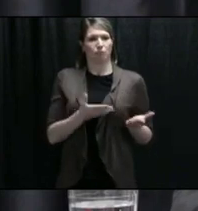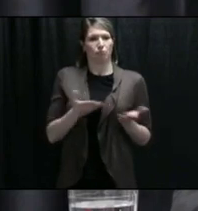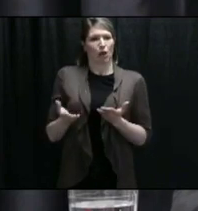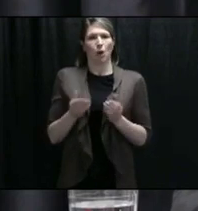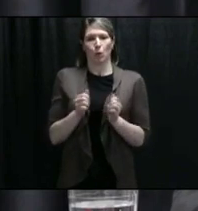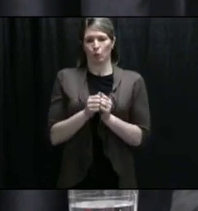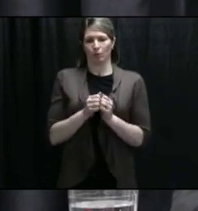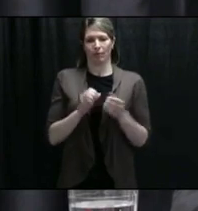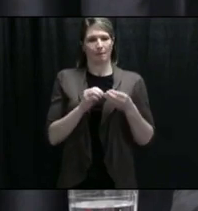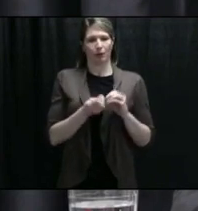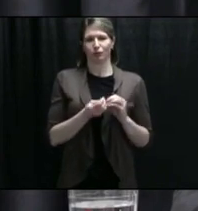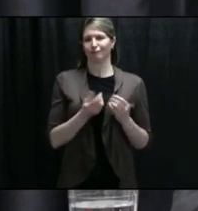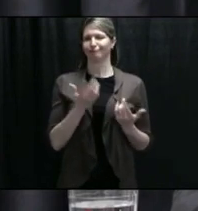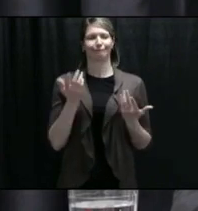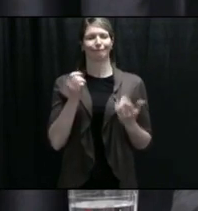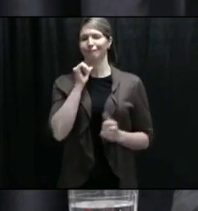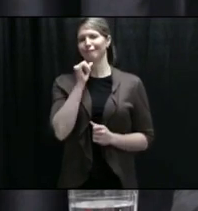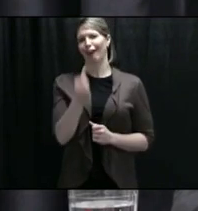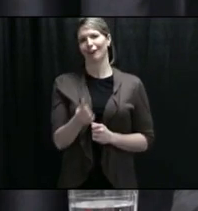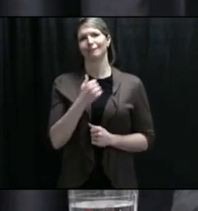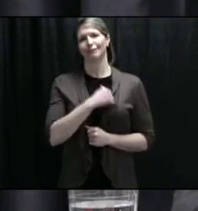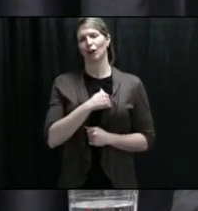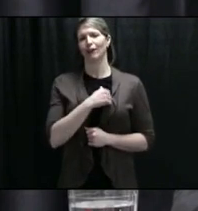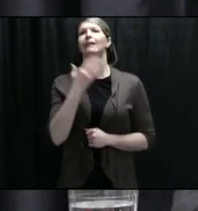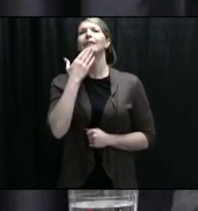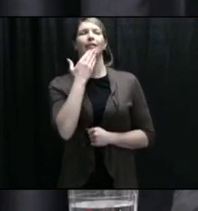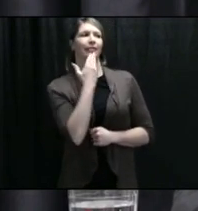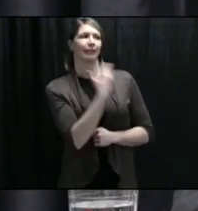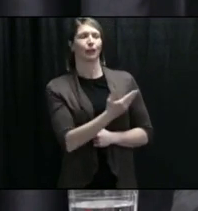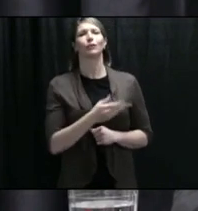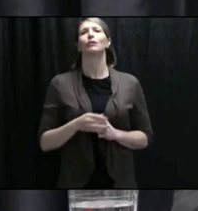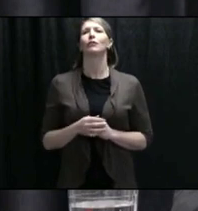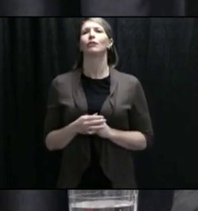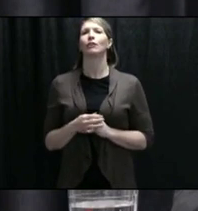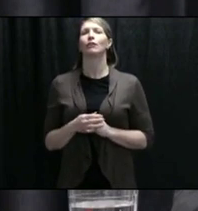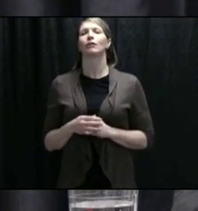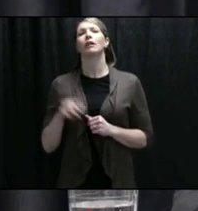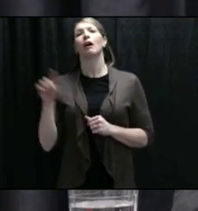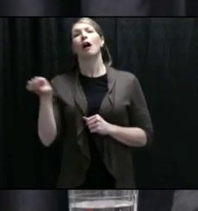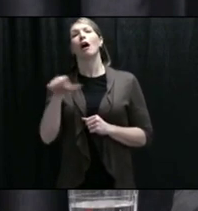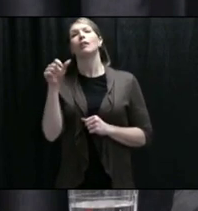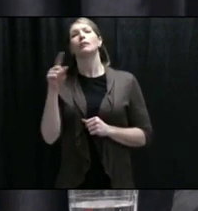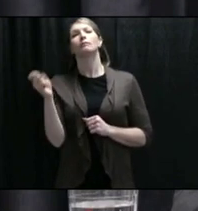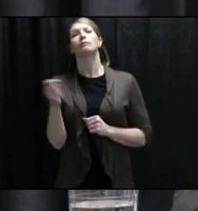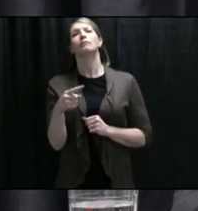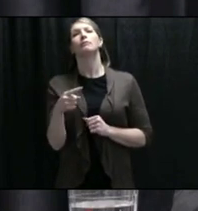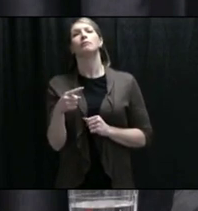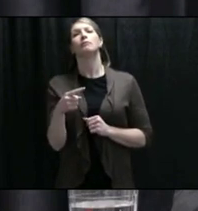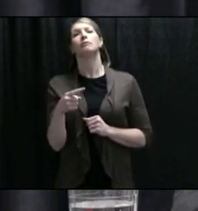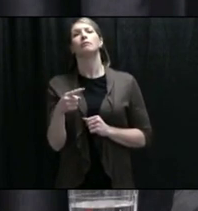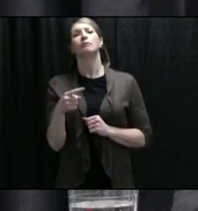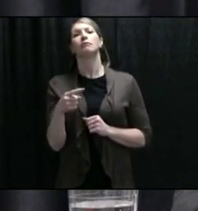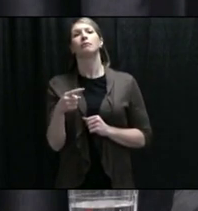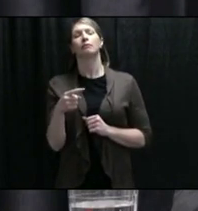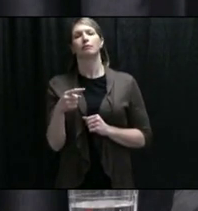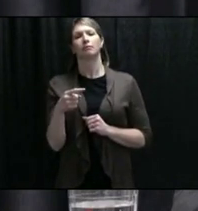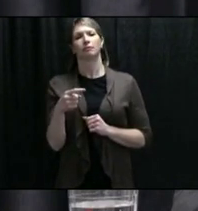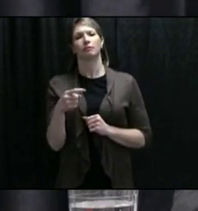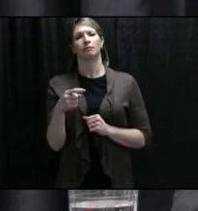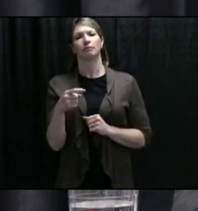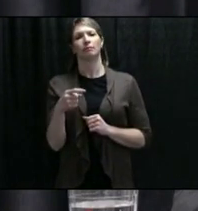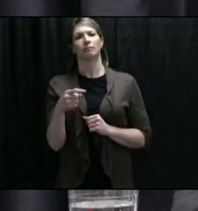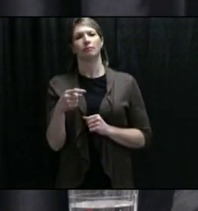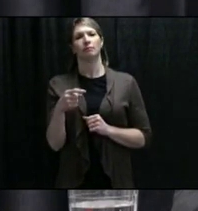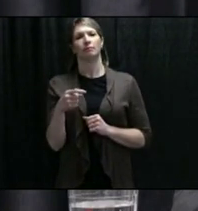it with me. Perfect. Thanks. Yes, the other question I had was what measures are in place for those who